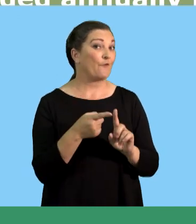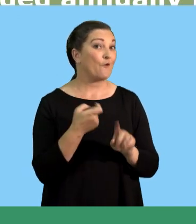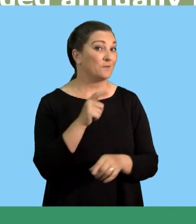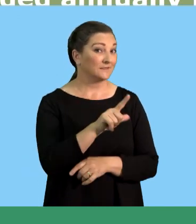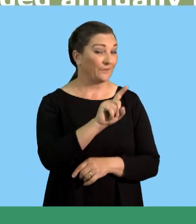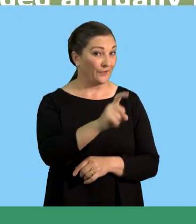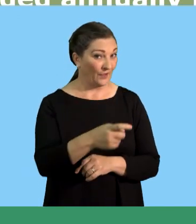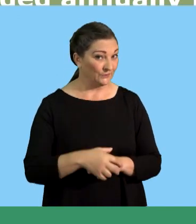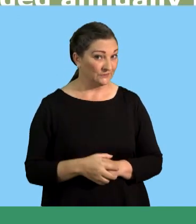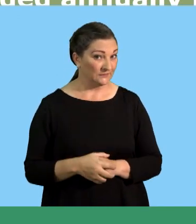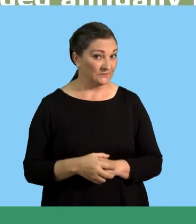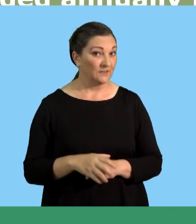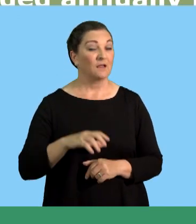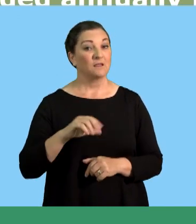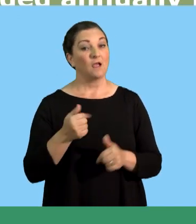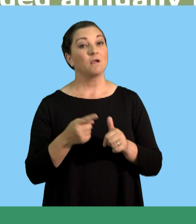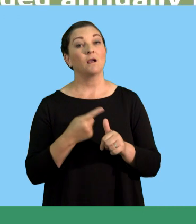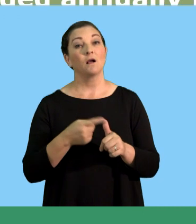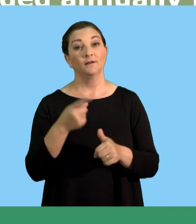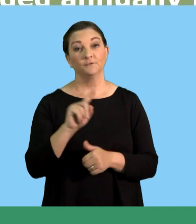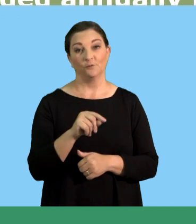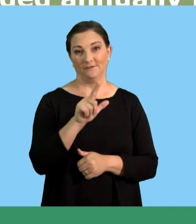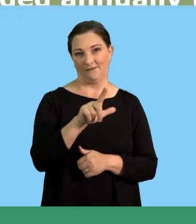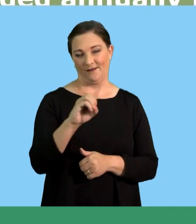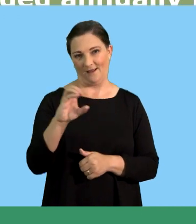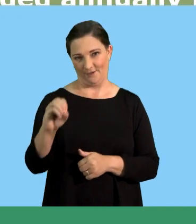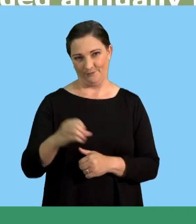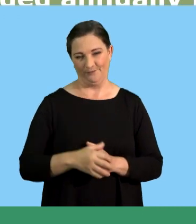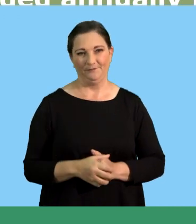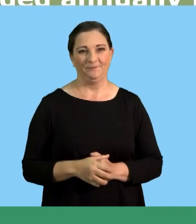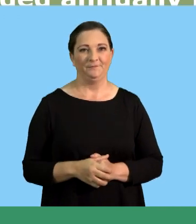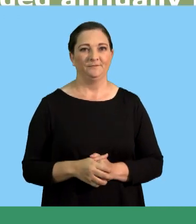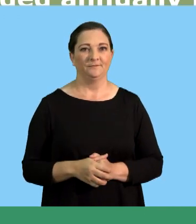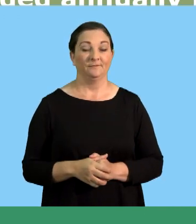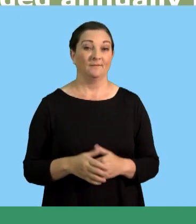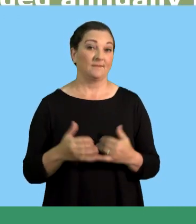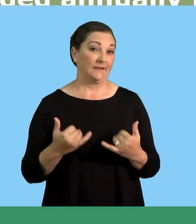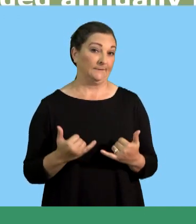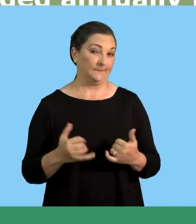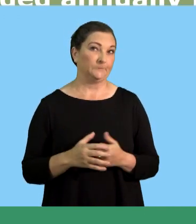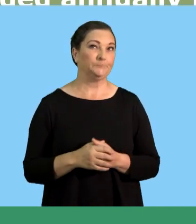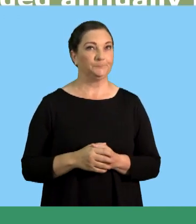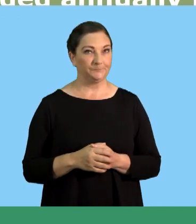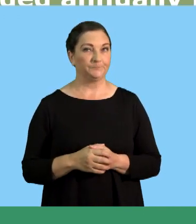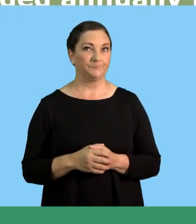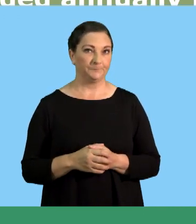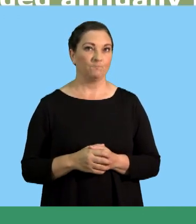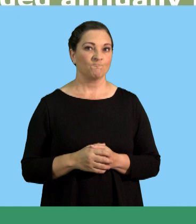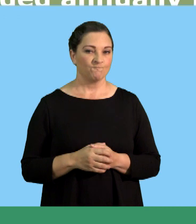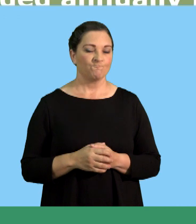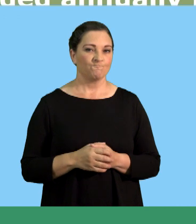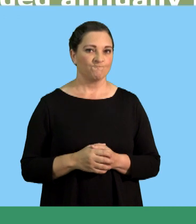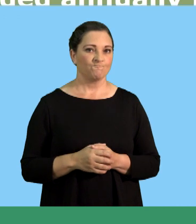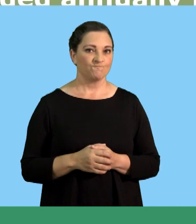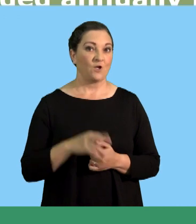% of your 7,000? Supposed to make 700. Now,